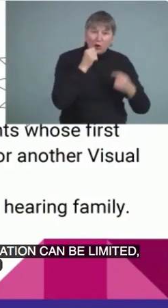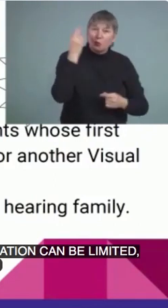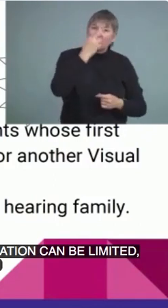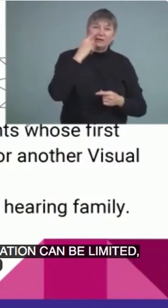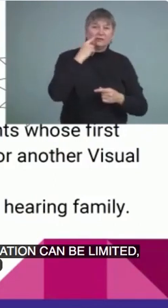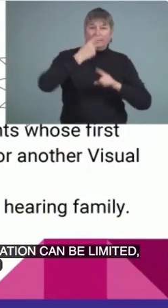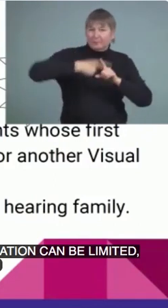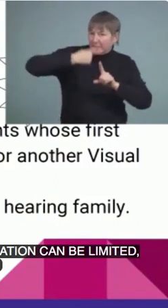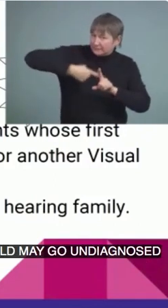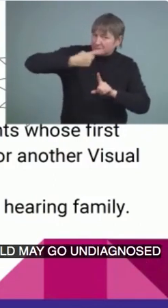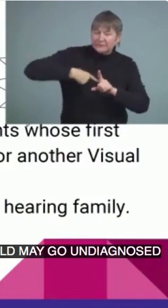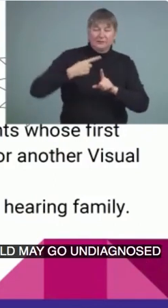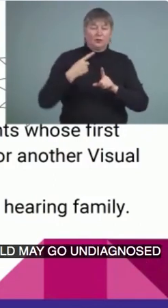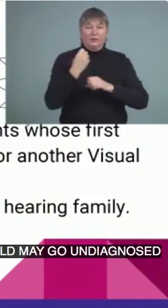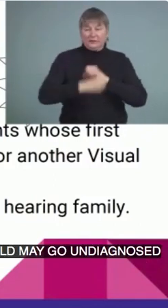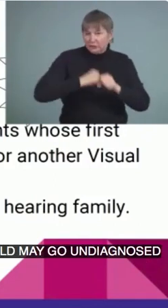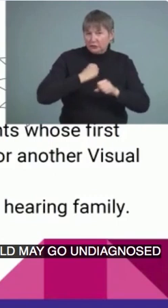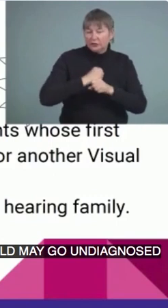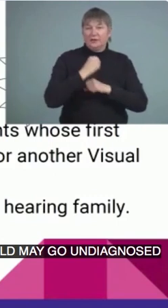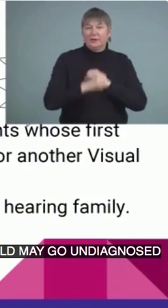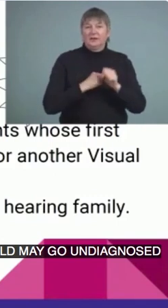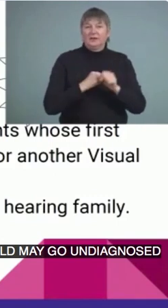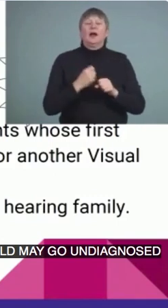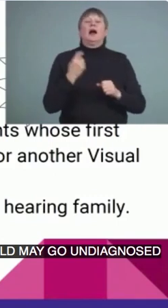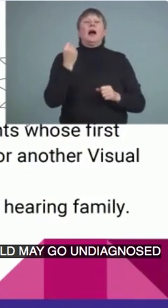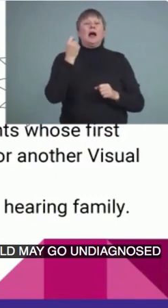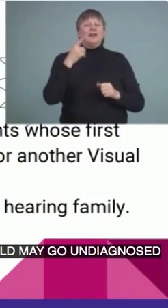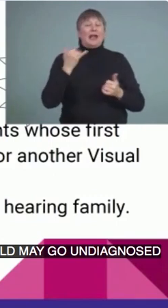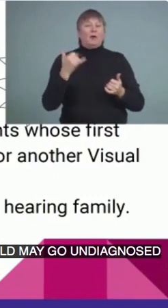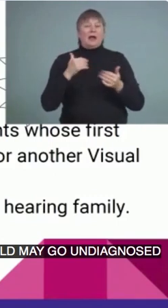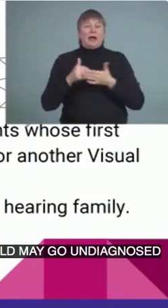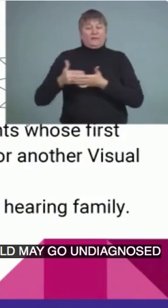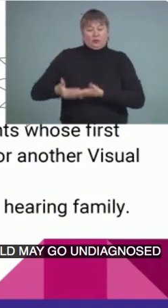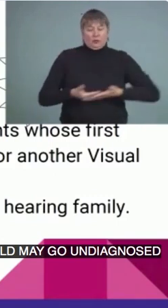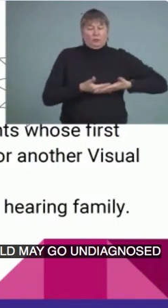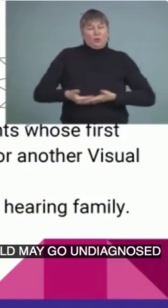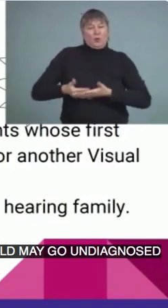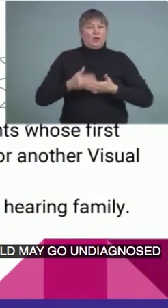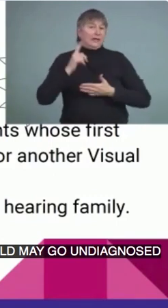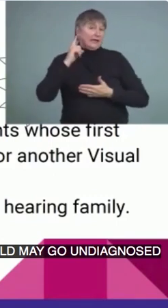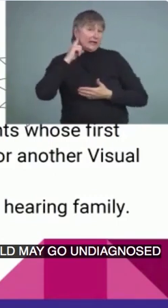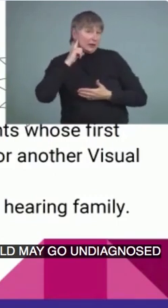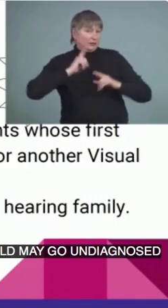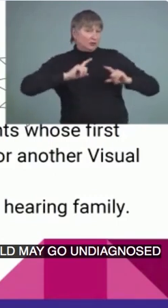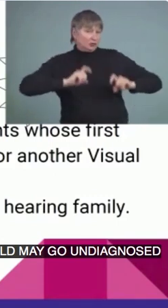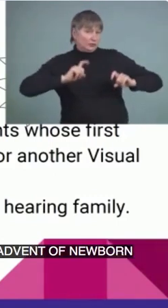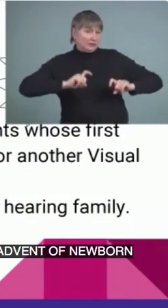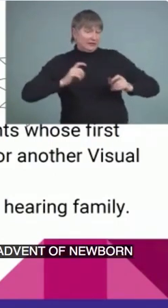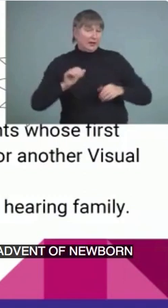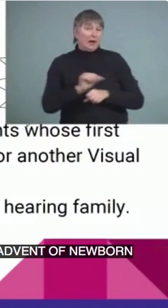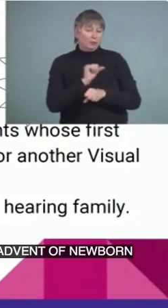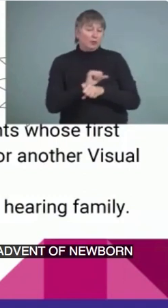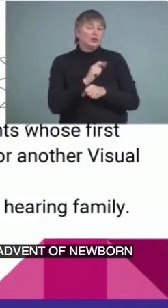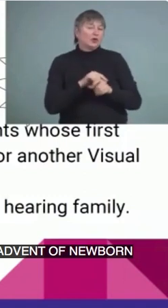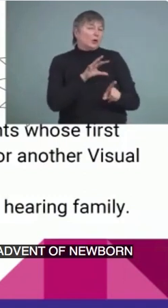Now, letting you know that this has changed in the advent of newborn hearing screenings in Alberta. Also,